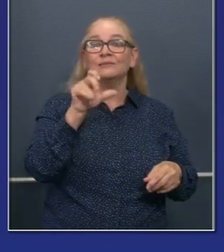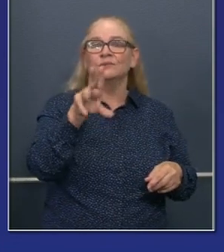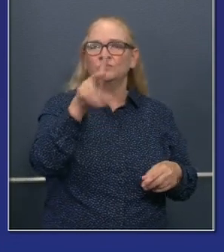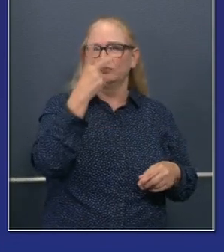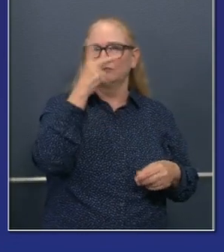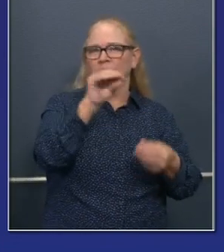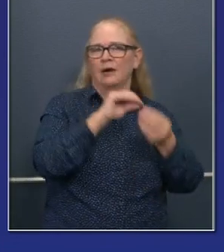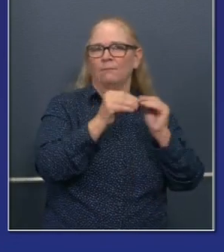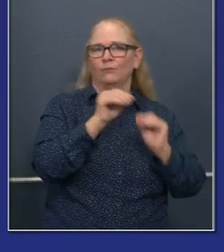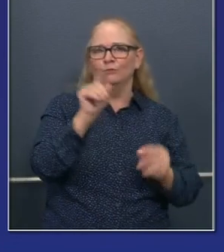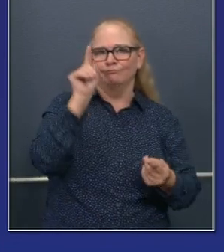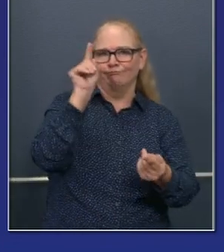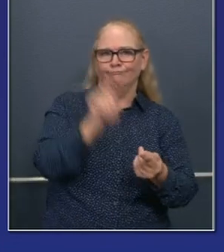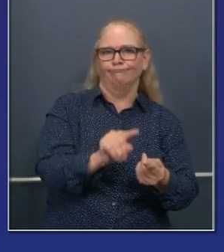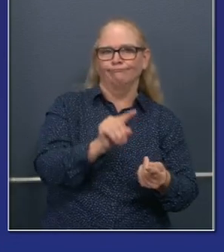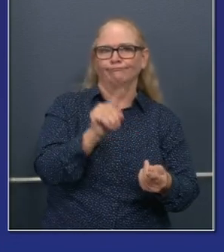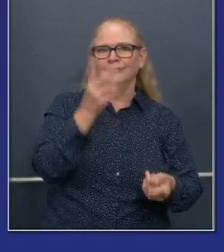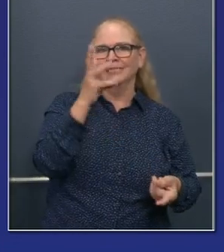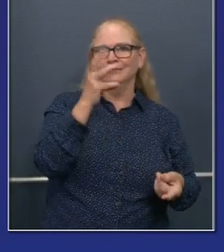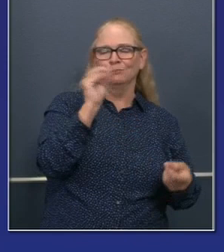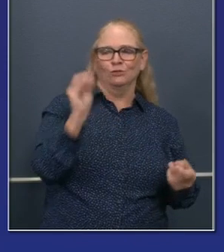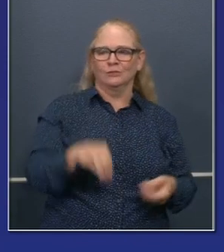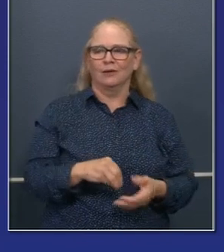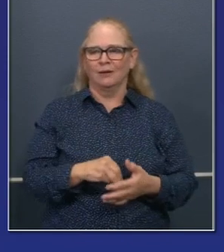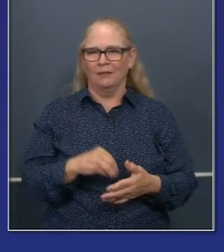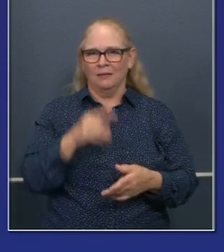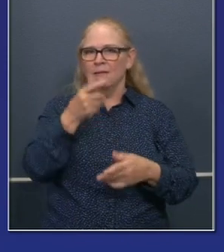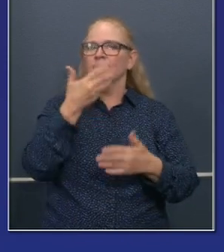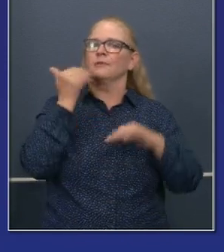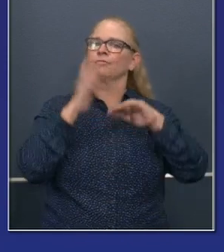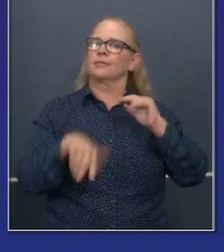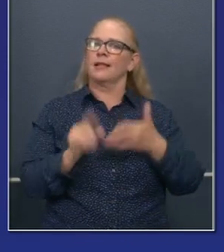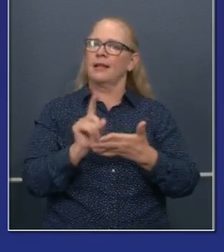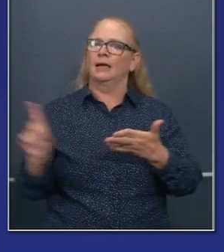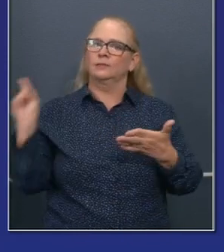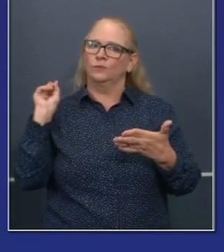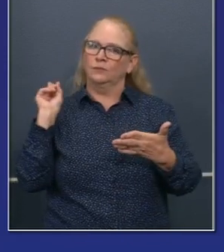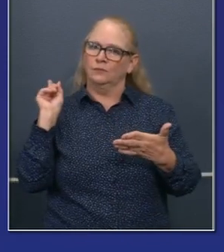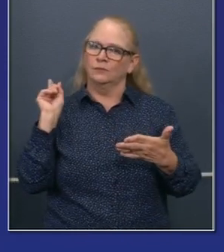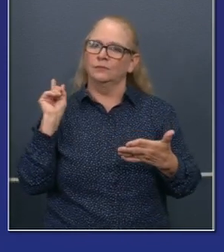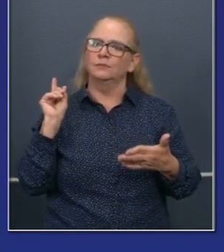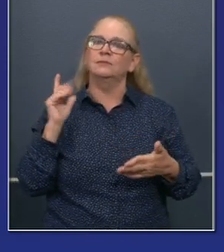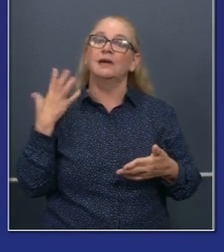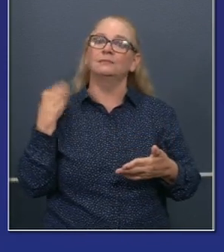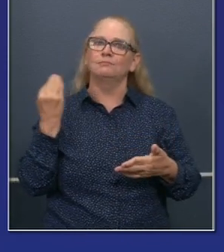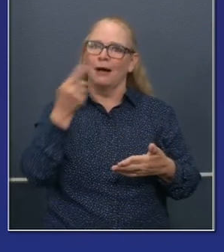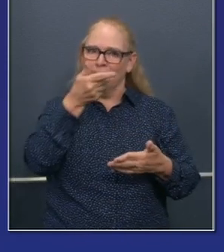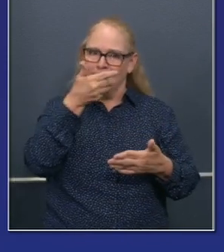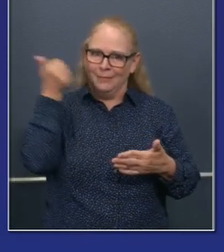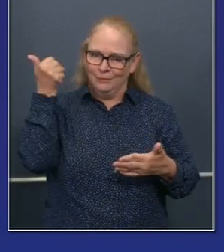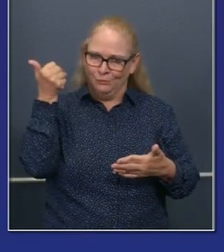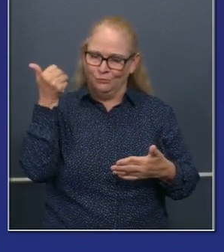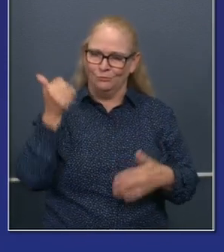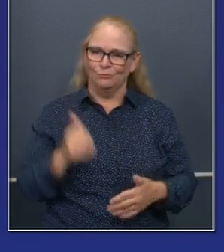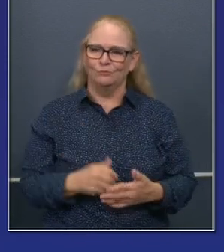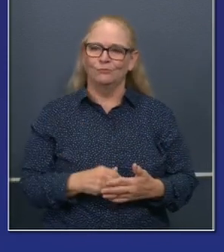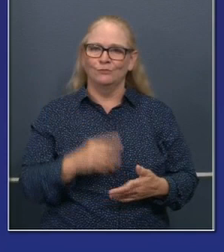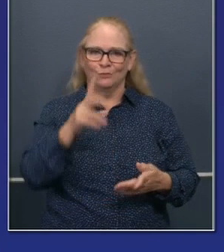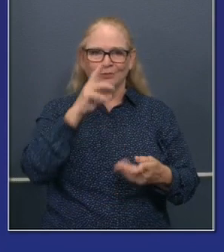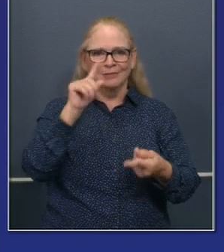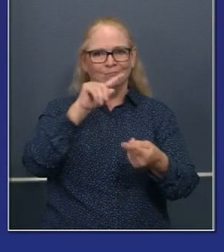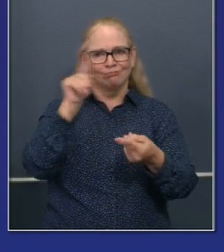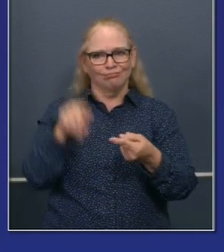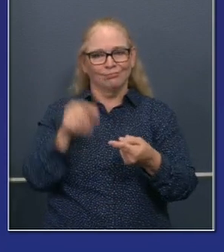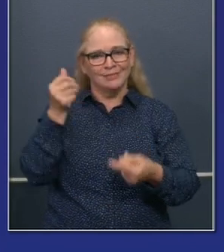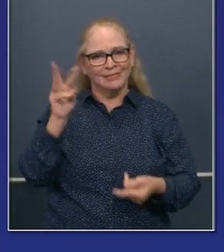encouraging than last week, uh, rather on Monday, last presentation on ICU is now 16% decrease on ICU